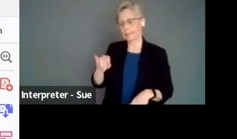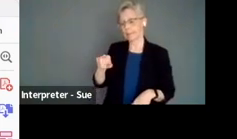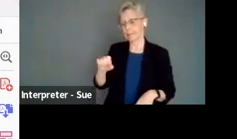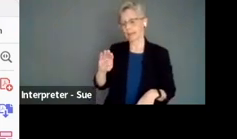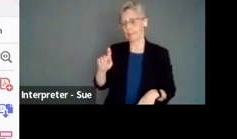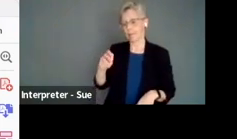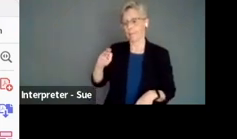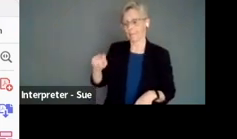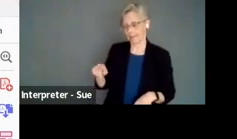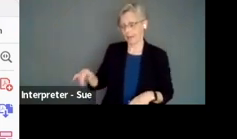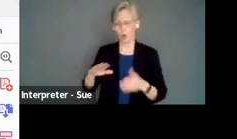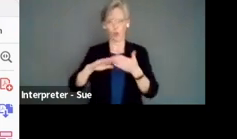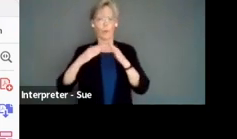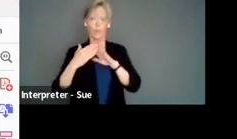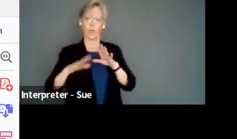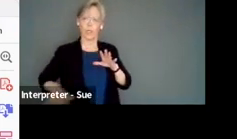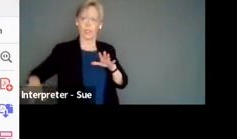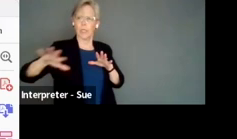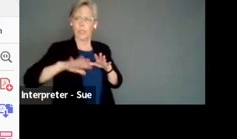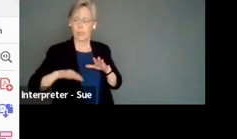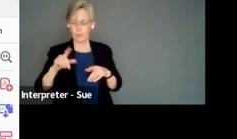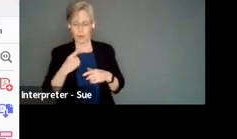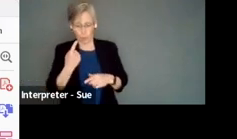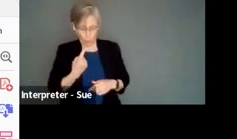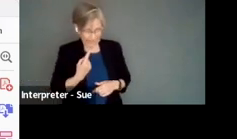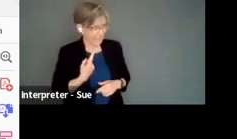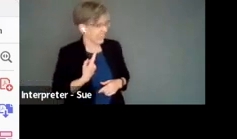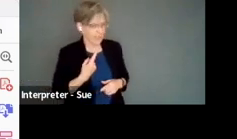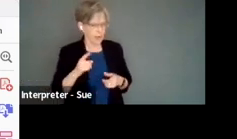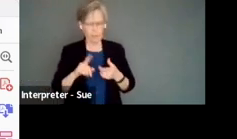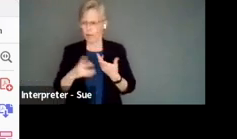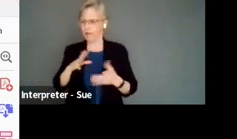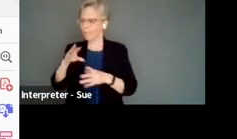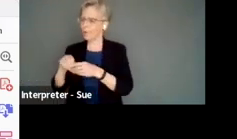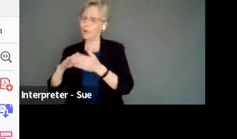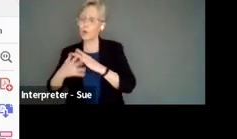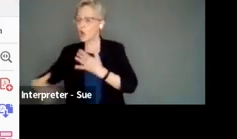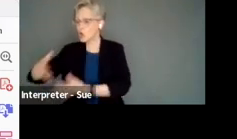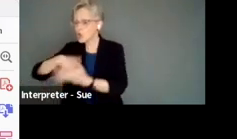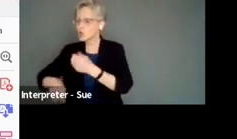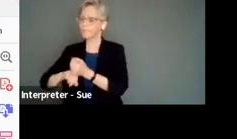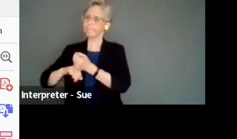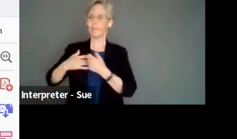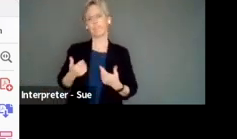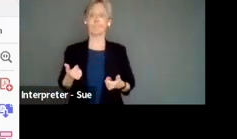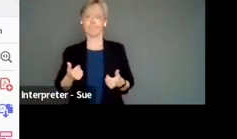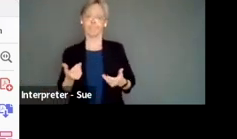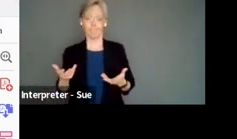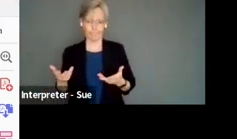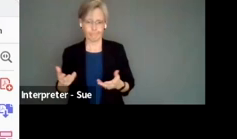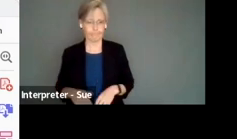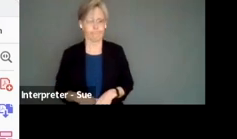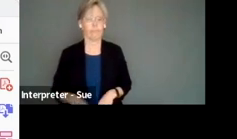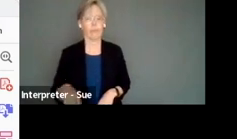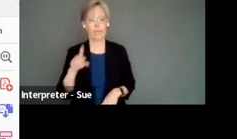So it's not you being well on your own. It's you being a collective and healthy part of your community. In disability,